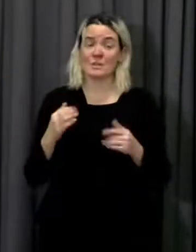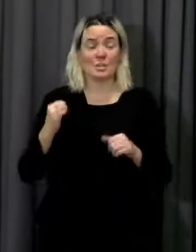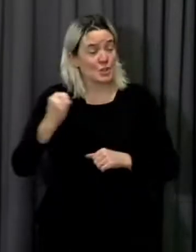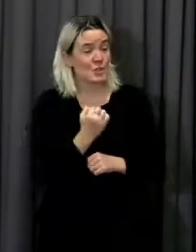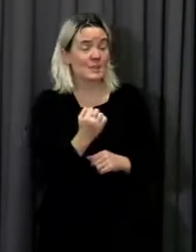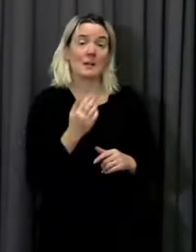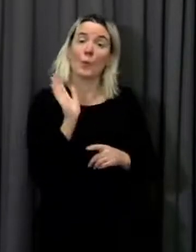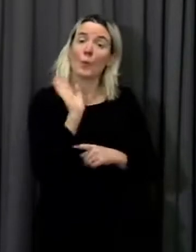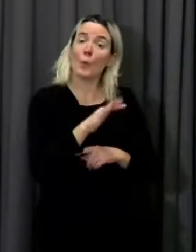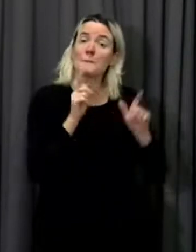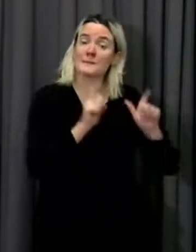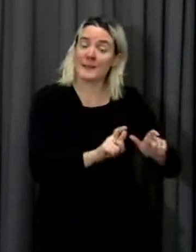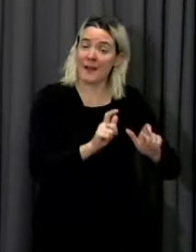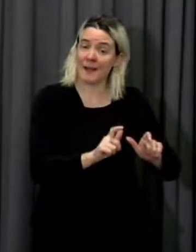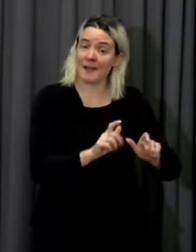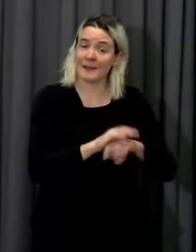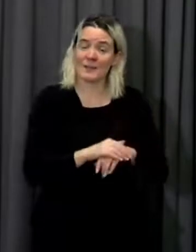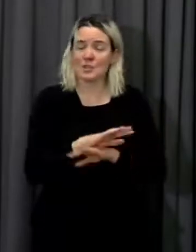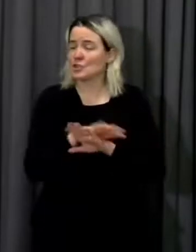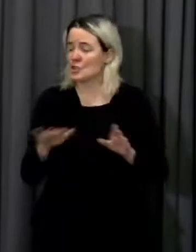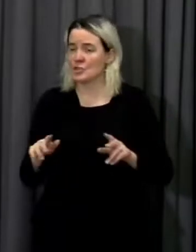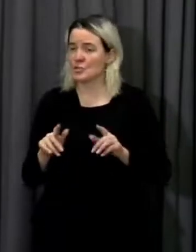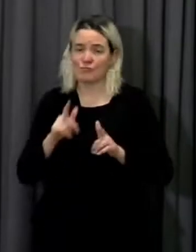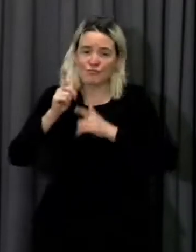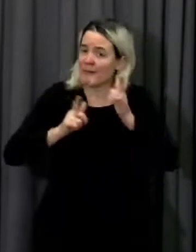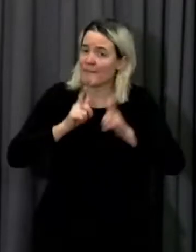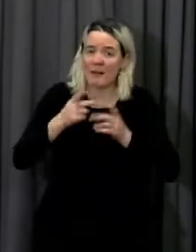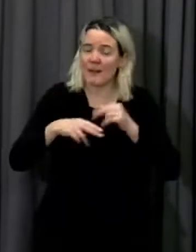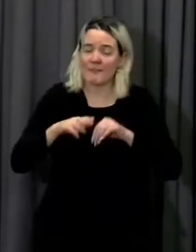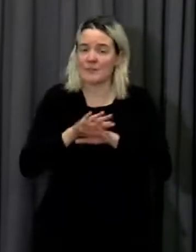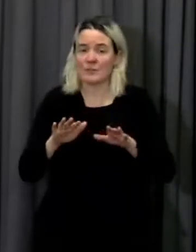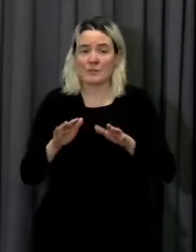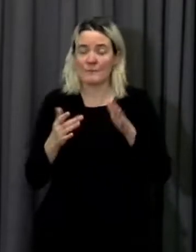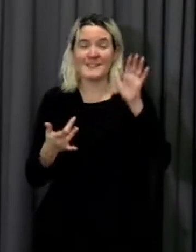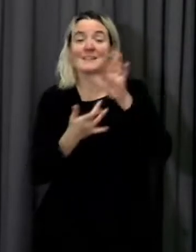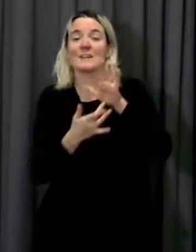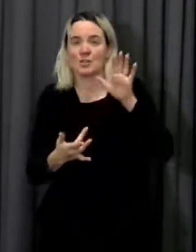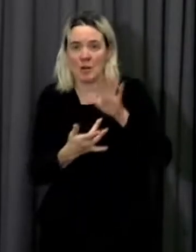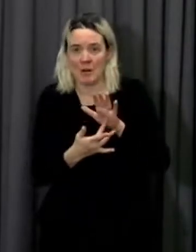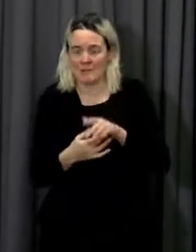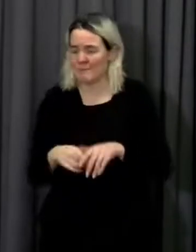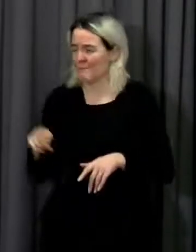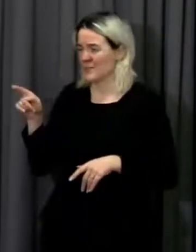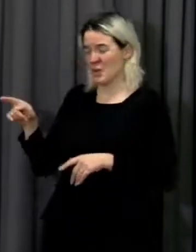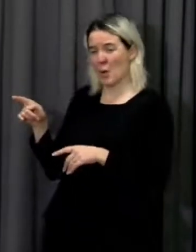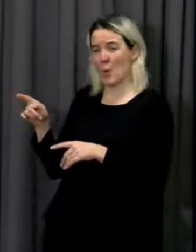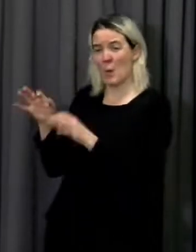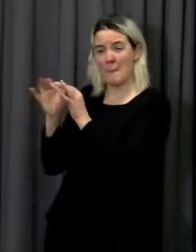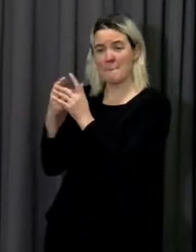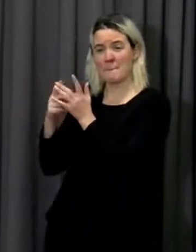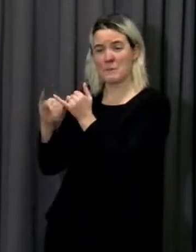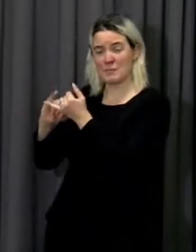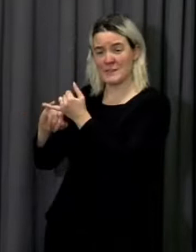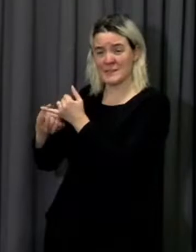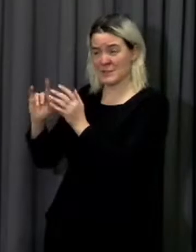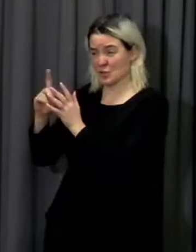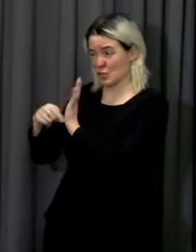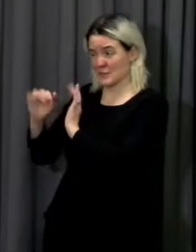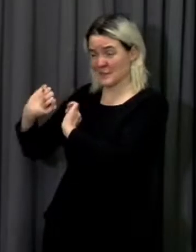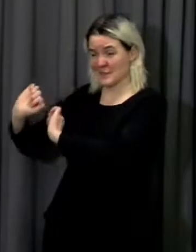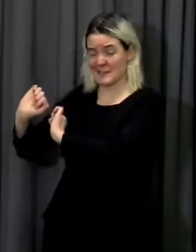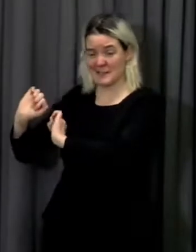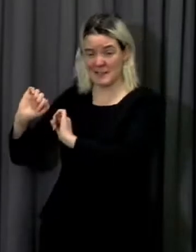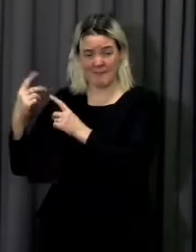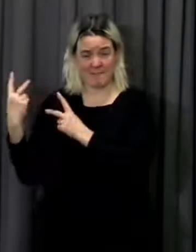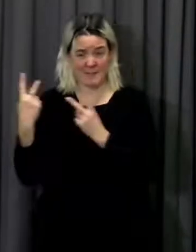it's essential. I'm not sure if Boris's visit comes under the essential category but of course he is the Prime Minister of the